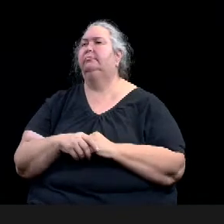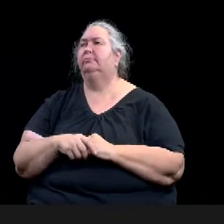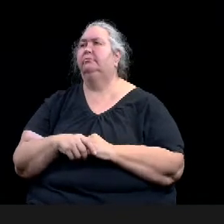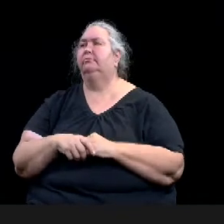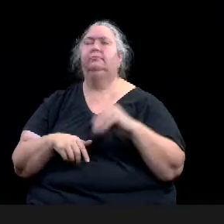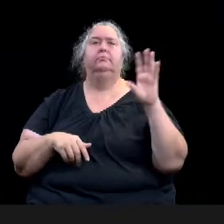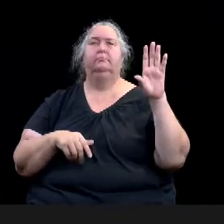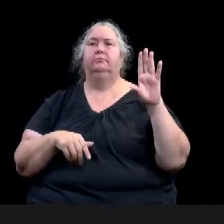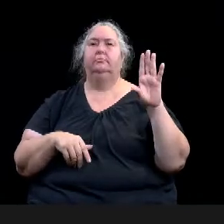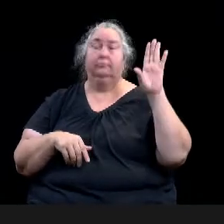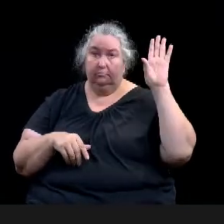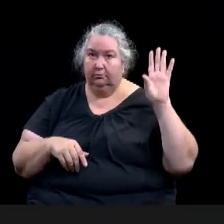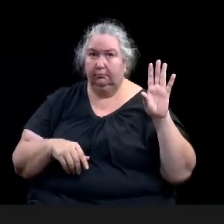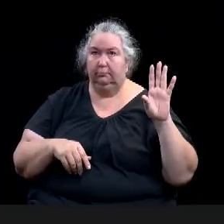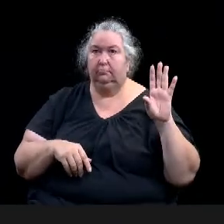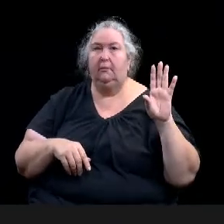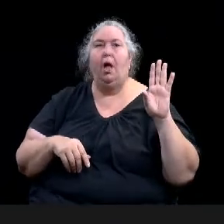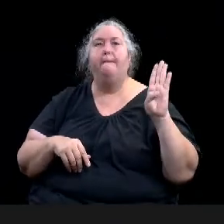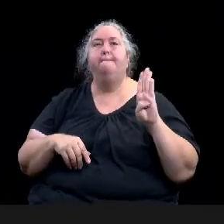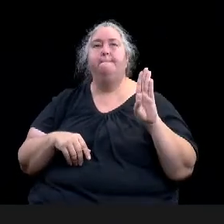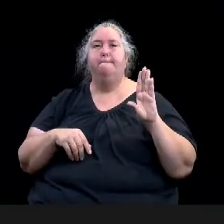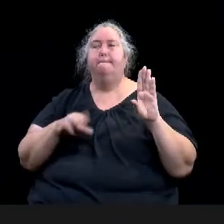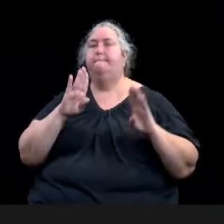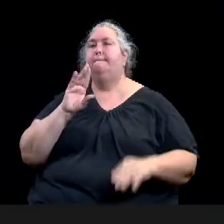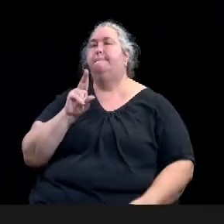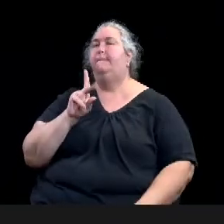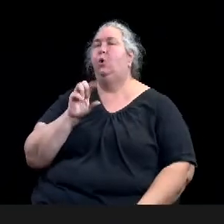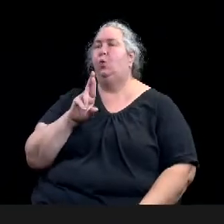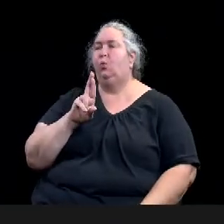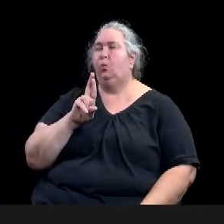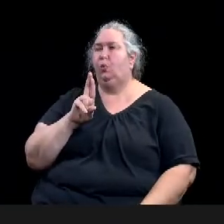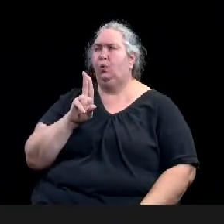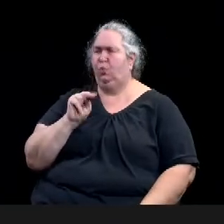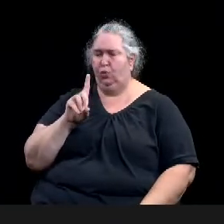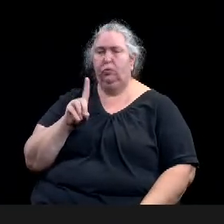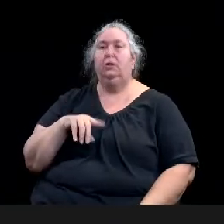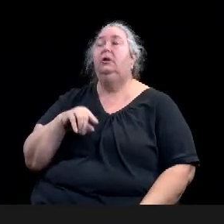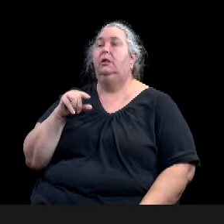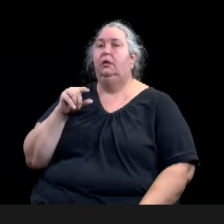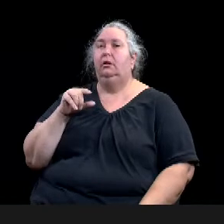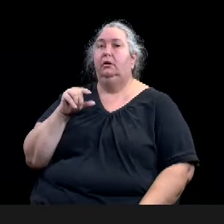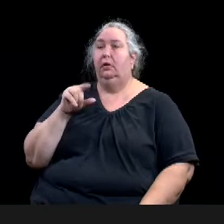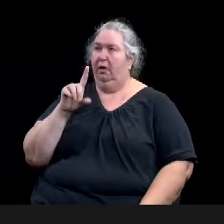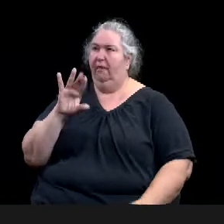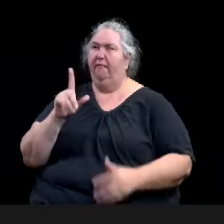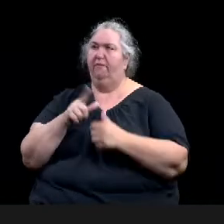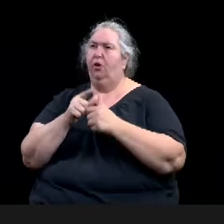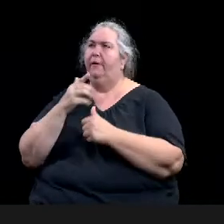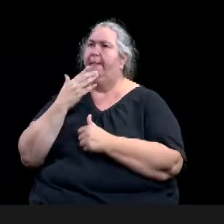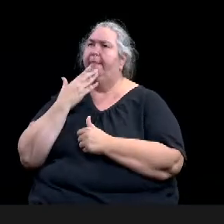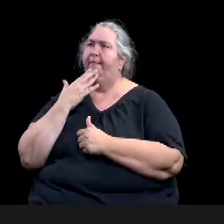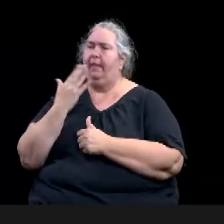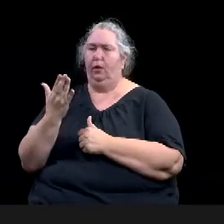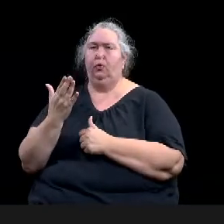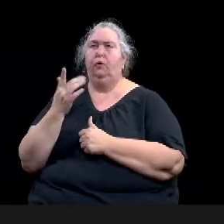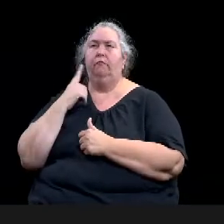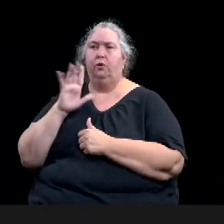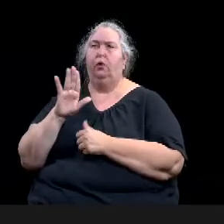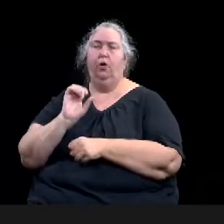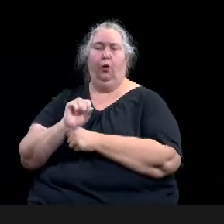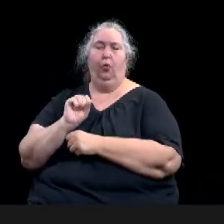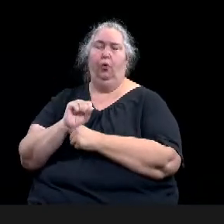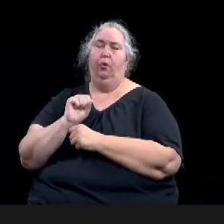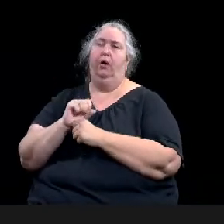you for the good work you're doing and trying to get a path forward with our short-term rental, uh, ordinances and all that, um,